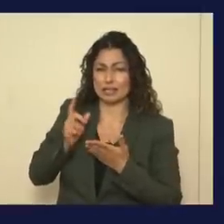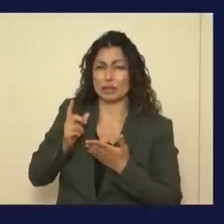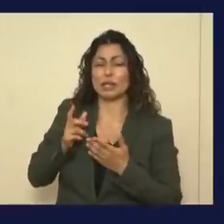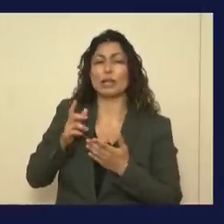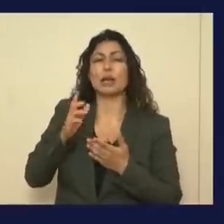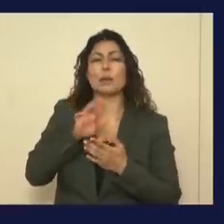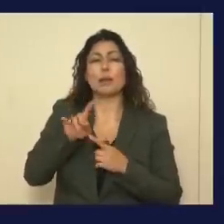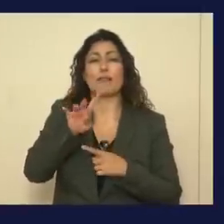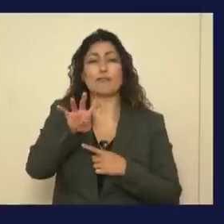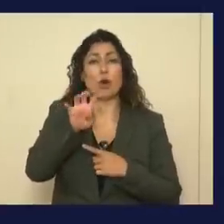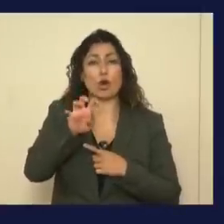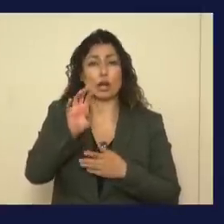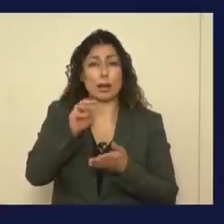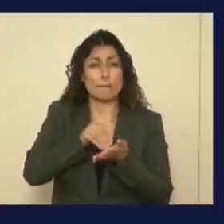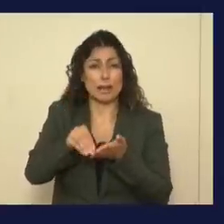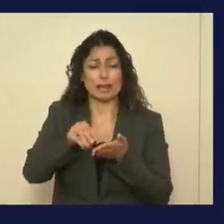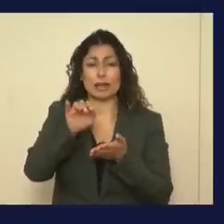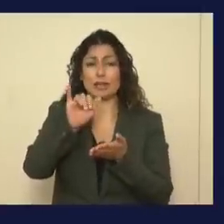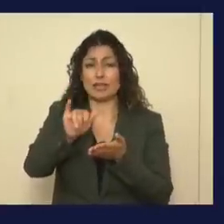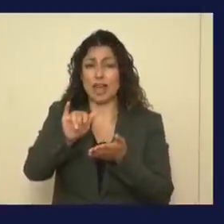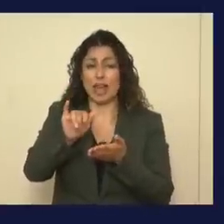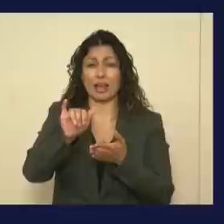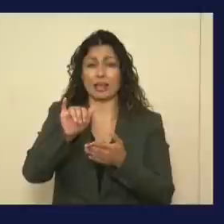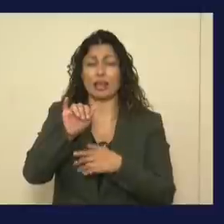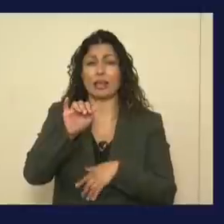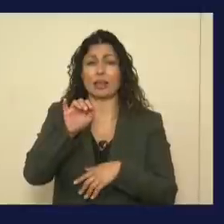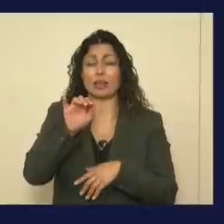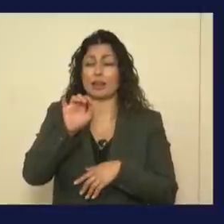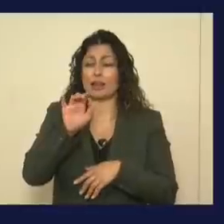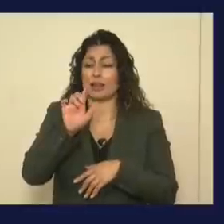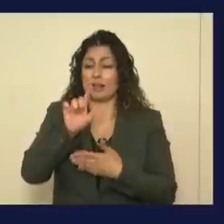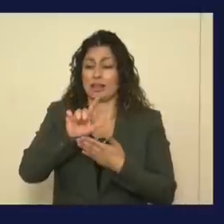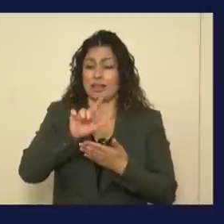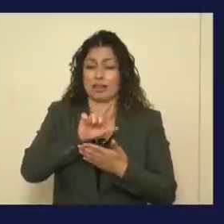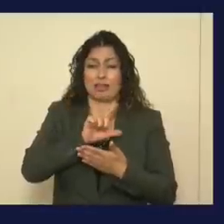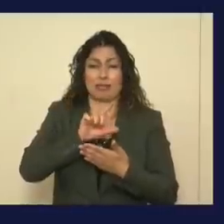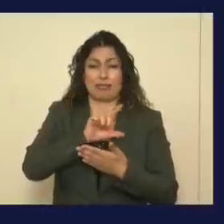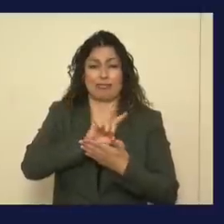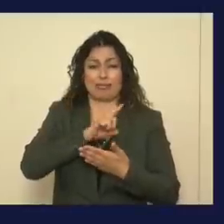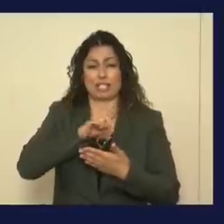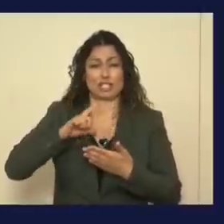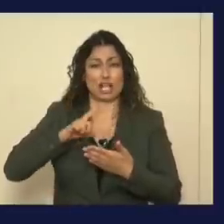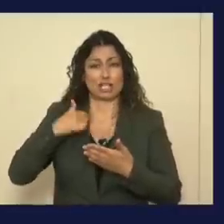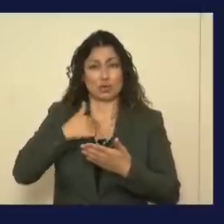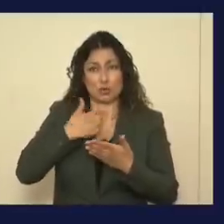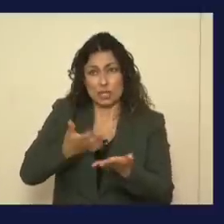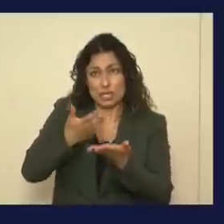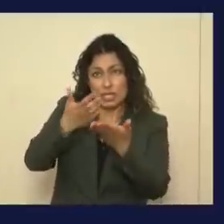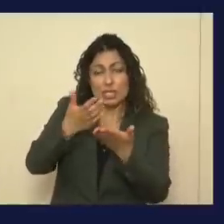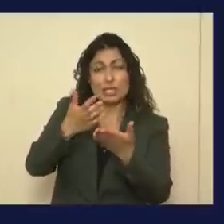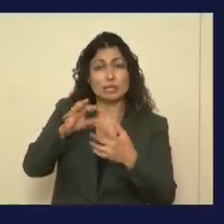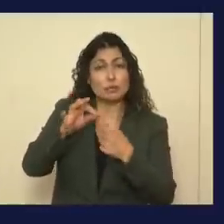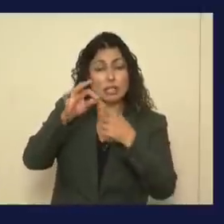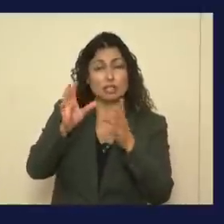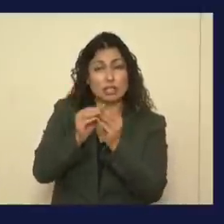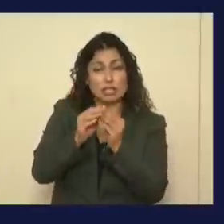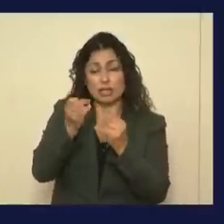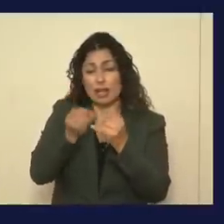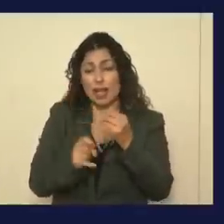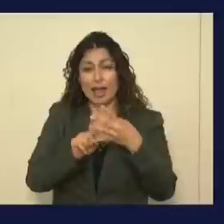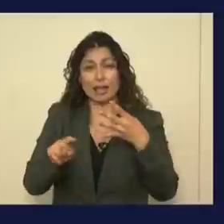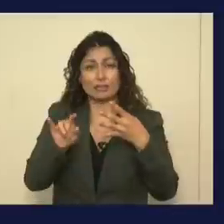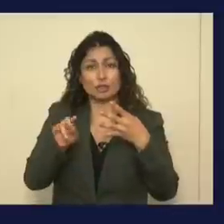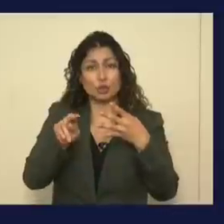I want to thank, it was a bipartisan piece of legislation out of the special session that we held at the end of June,